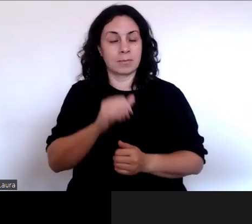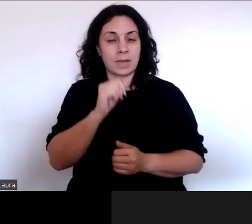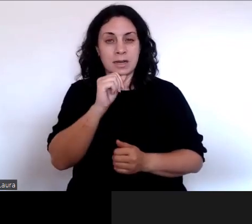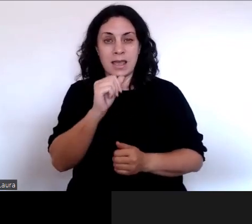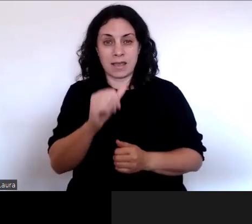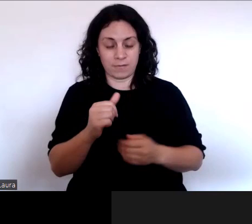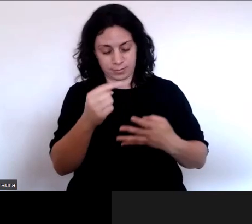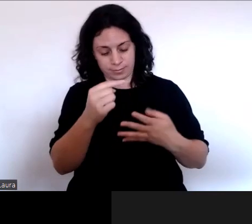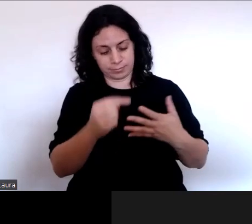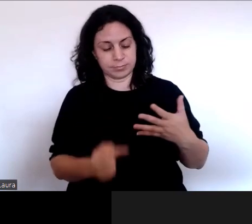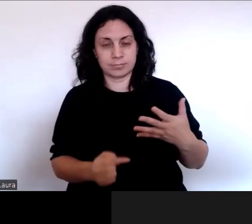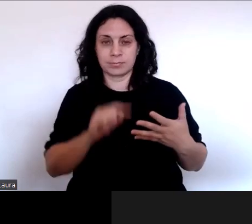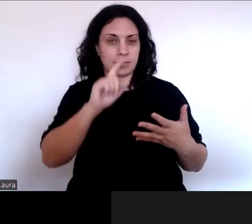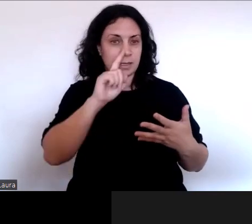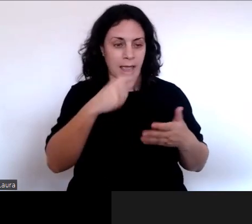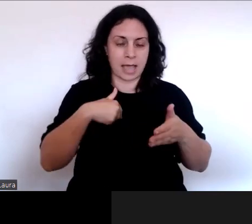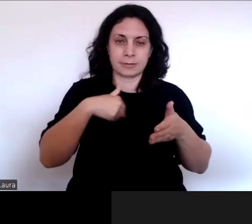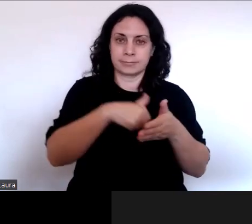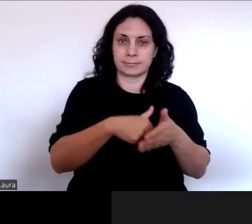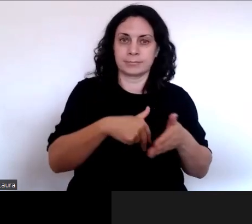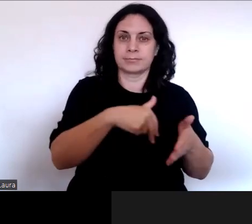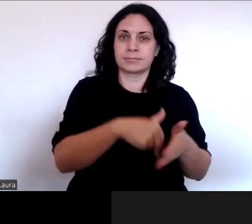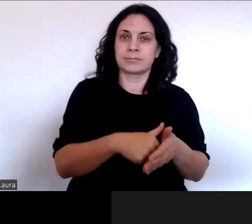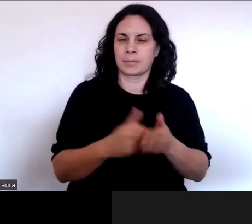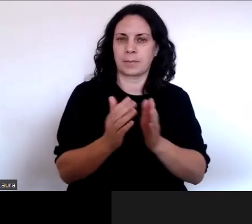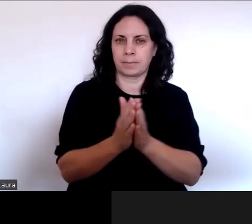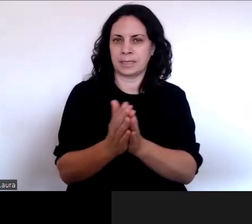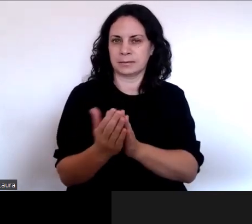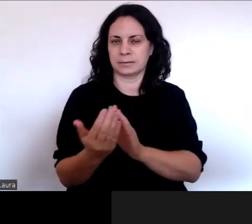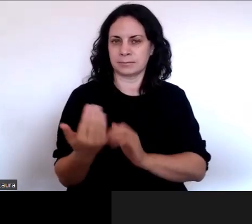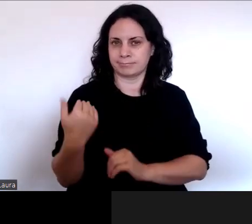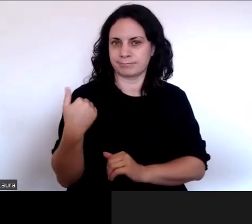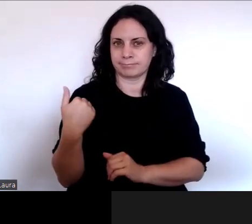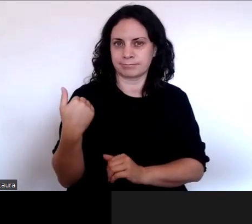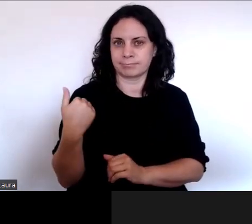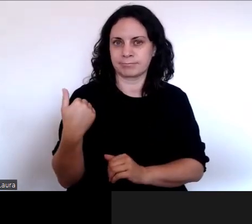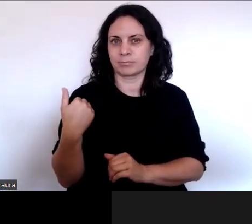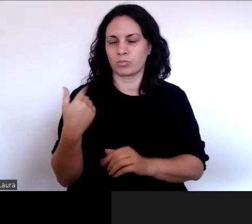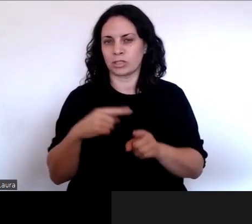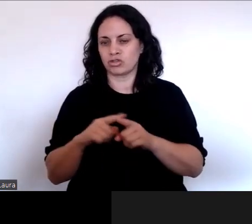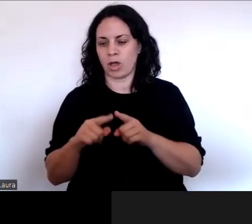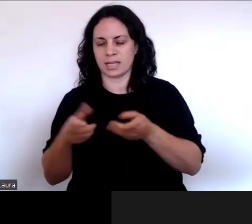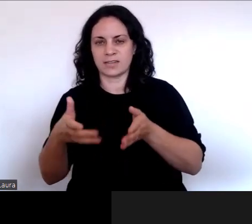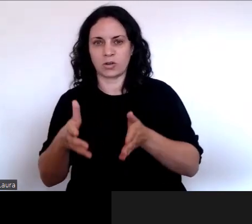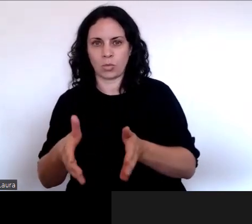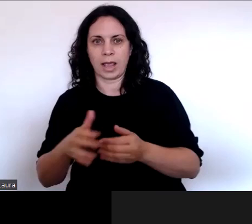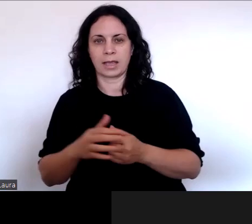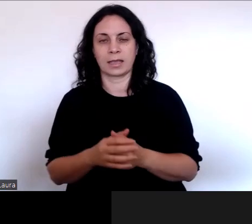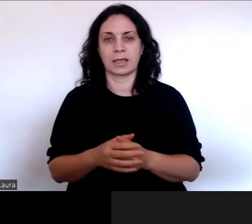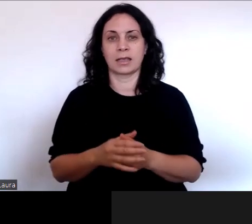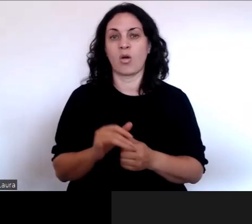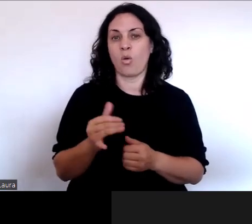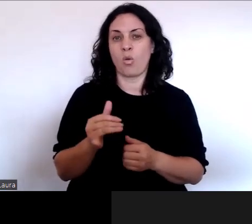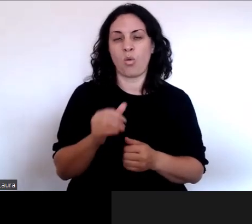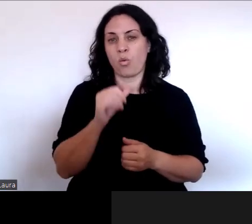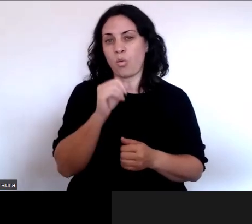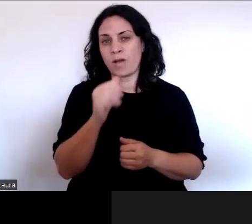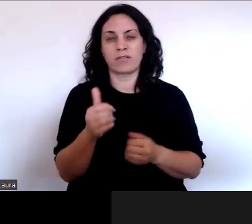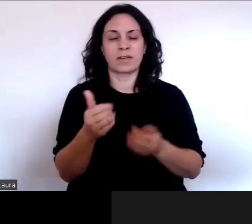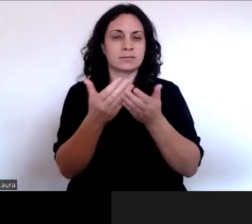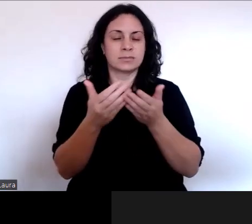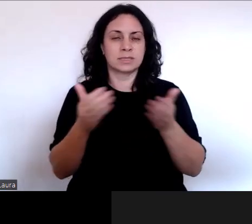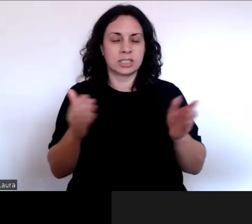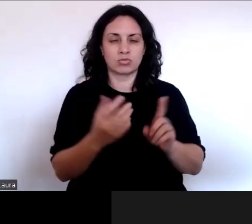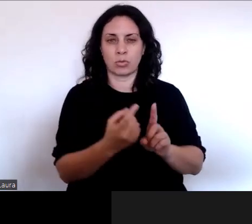those rounds to get in touch with us and we can talk about what we might be able to do. And also to give us feedback generally on how the